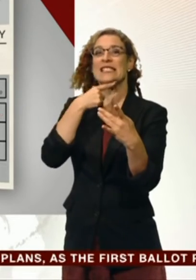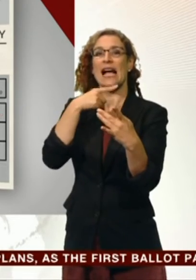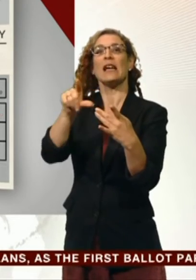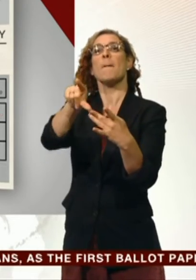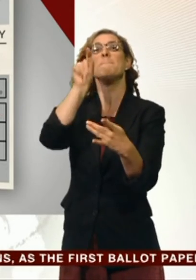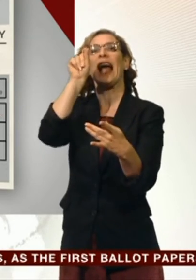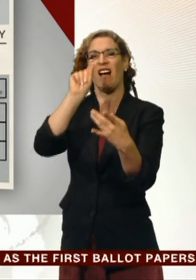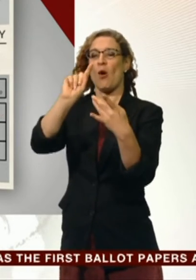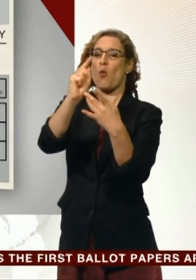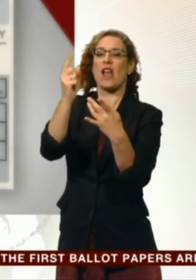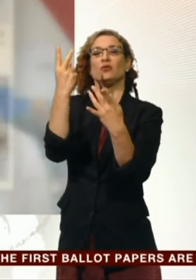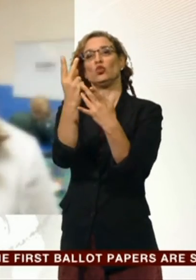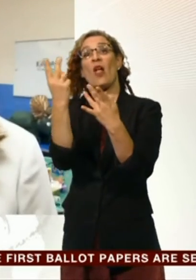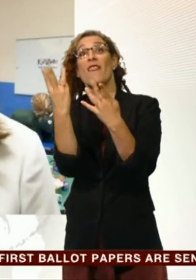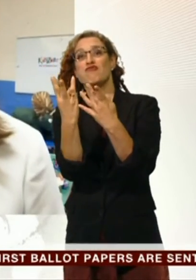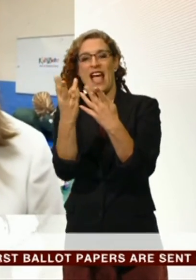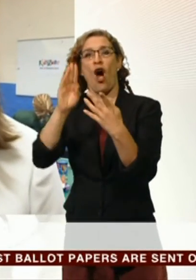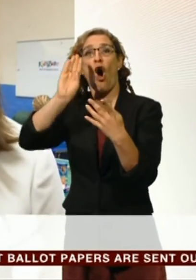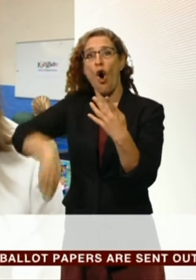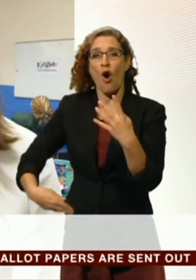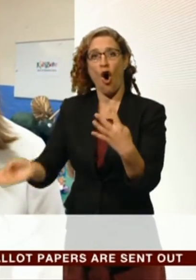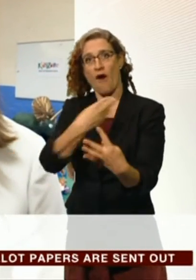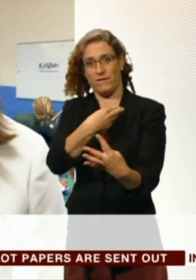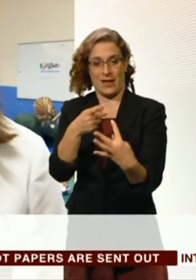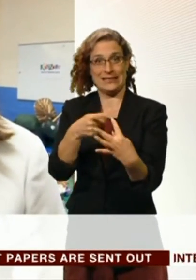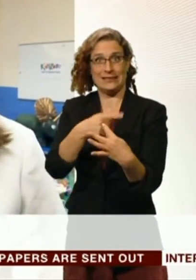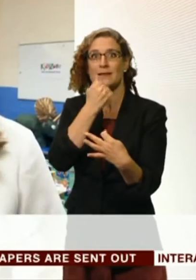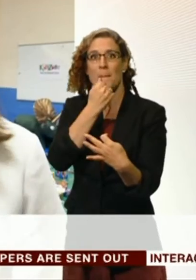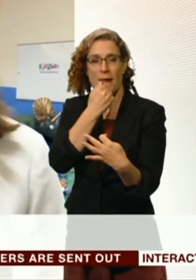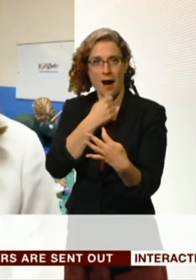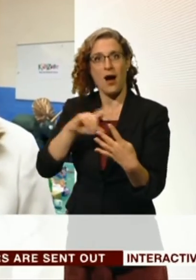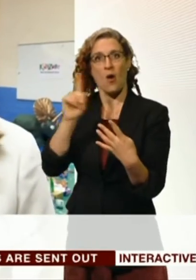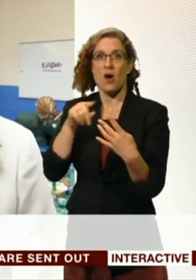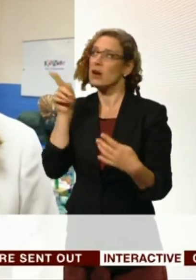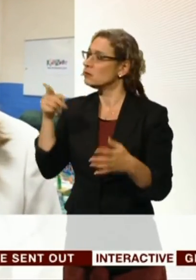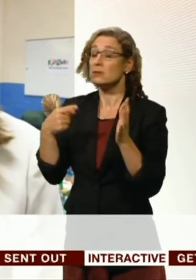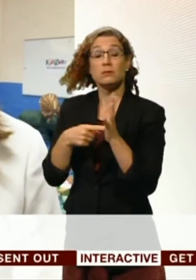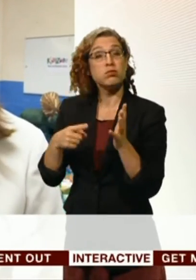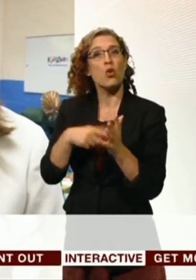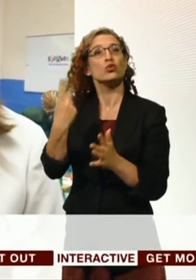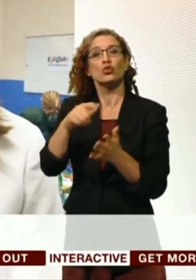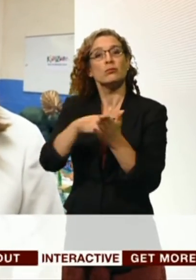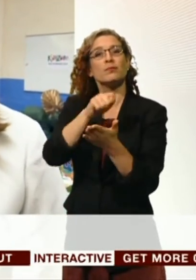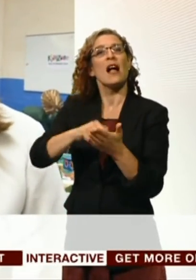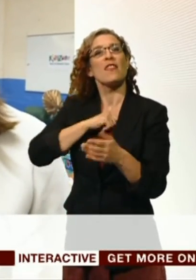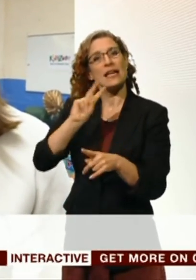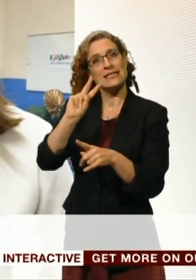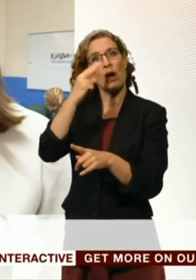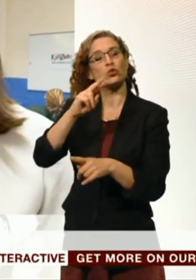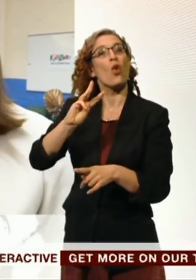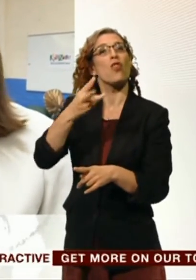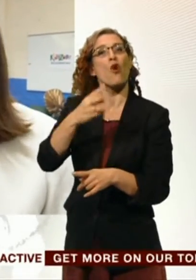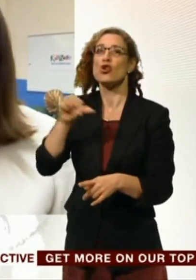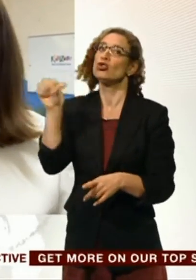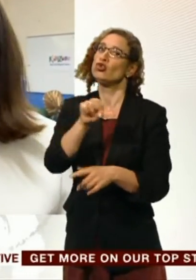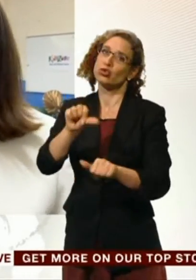exclude Jeremy Corbyn. It's important that Labour Party members use their second and third preferences, and I'm urging them to